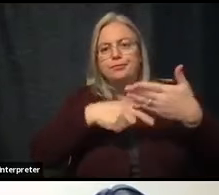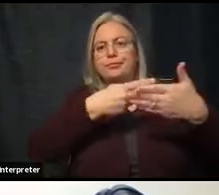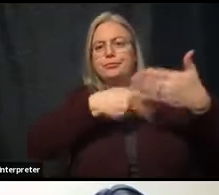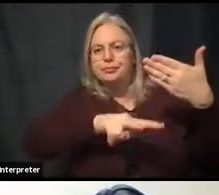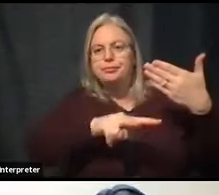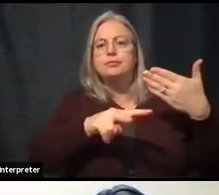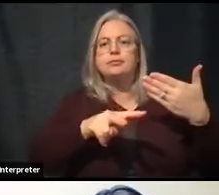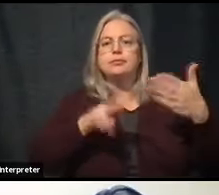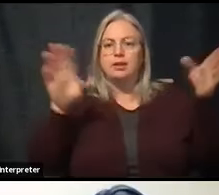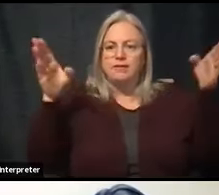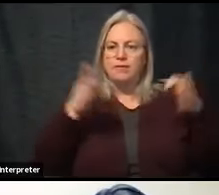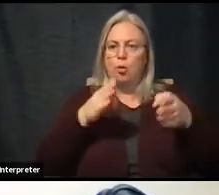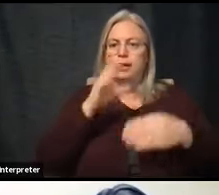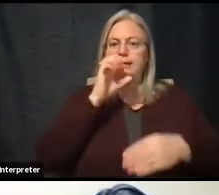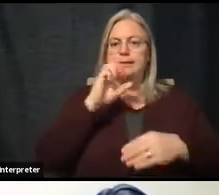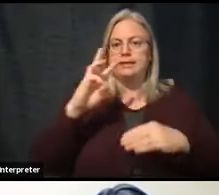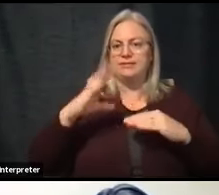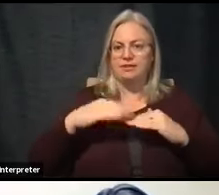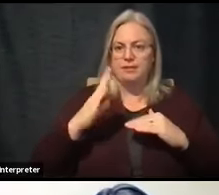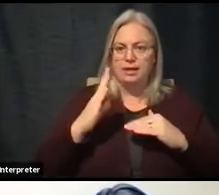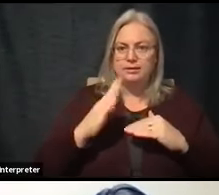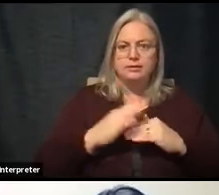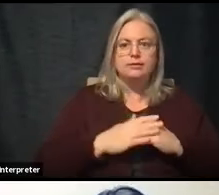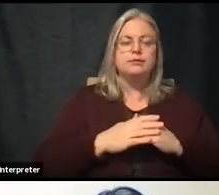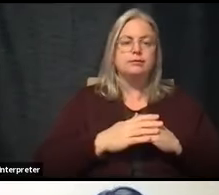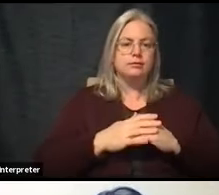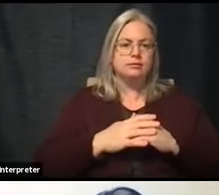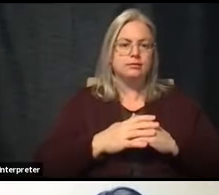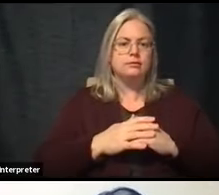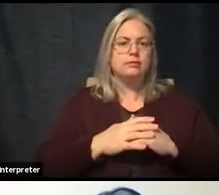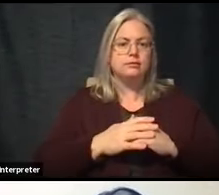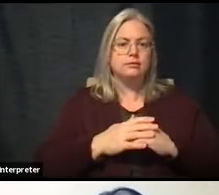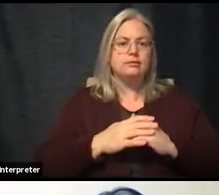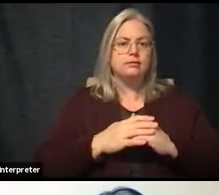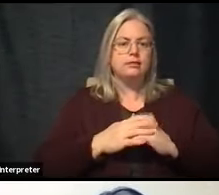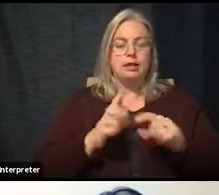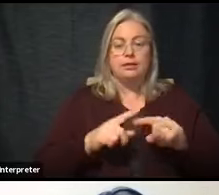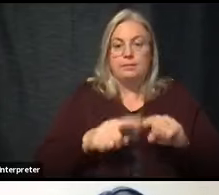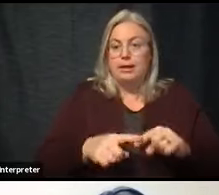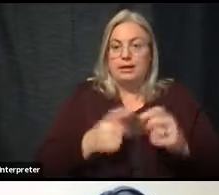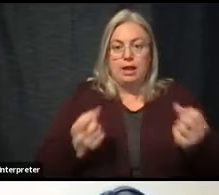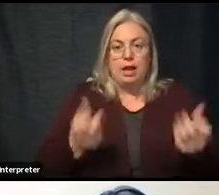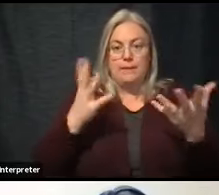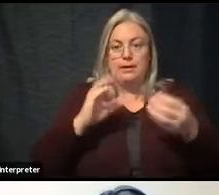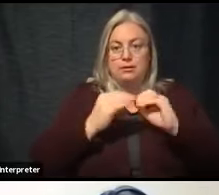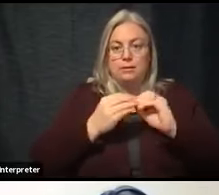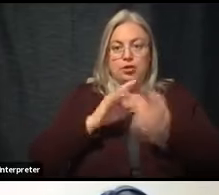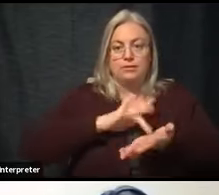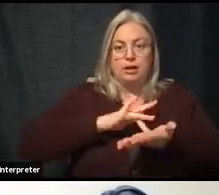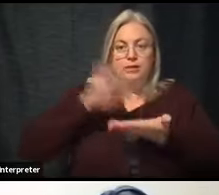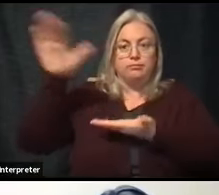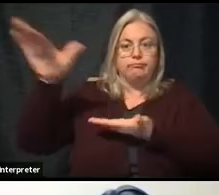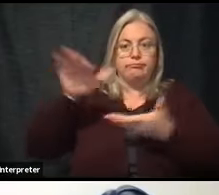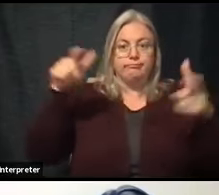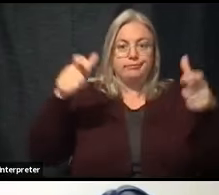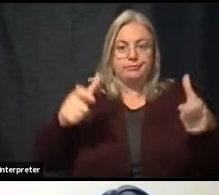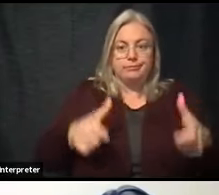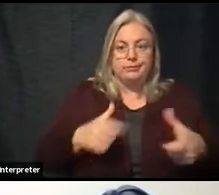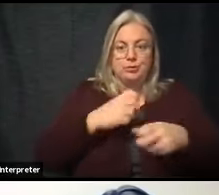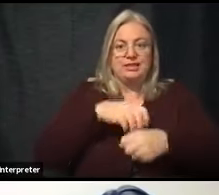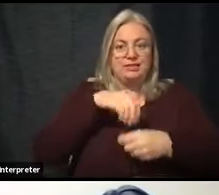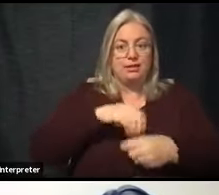going to be on 65 plus, largely, depending on the amount of vaccine that we get in the county.